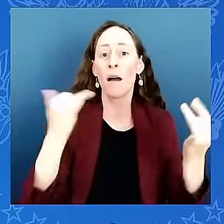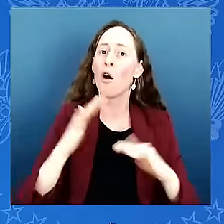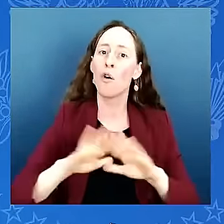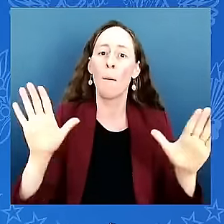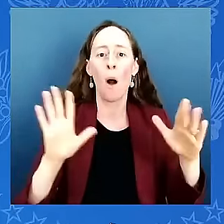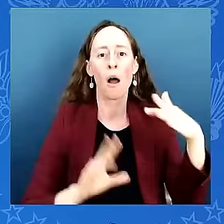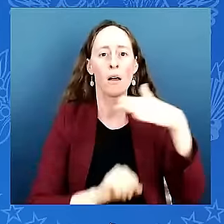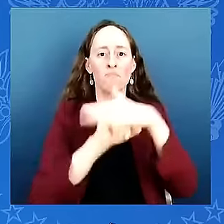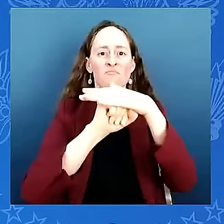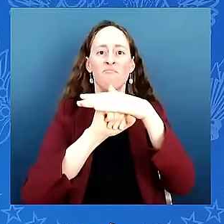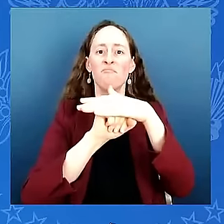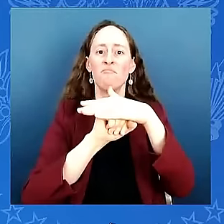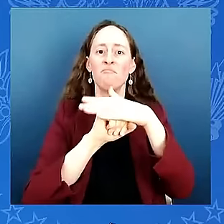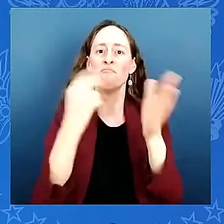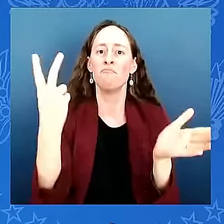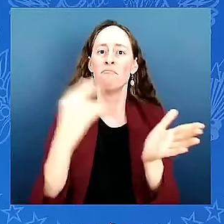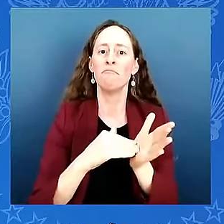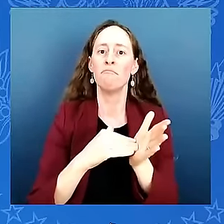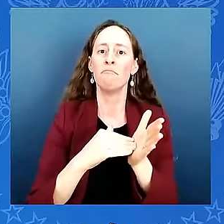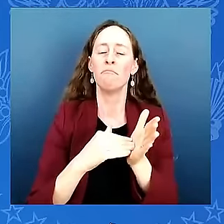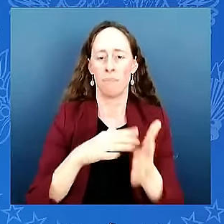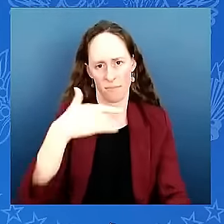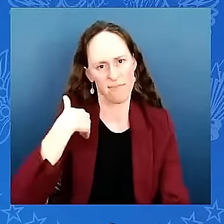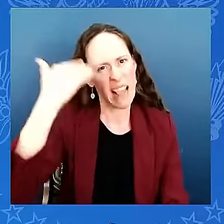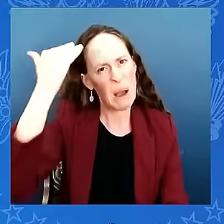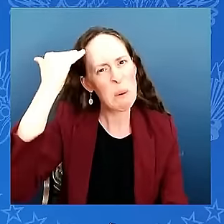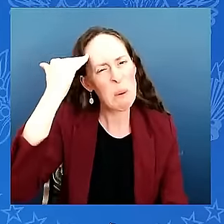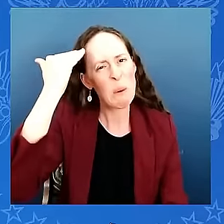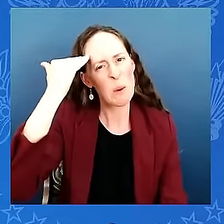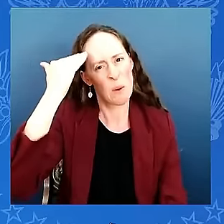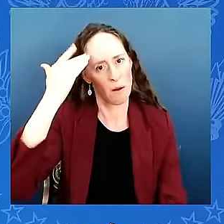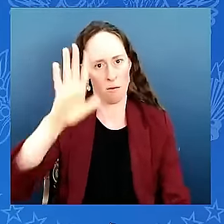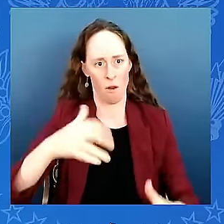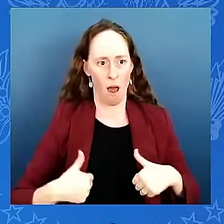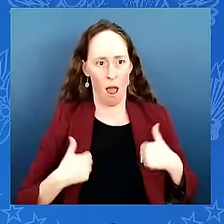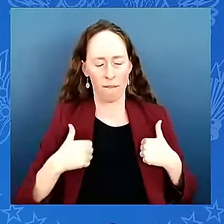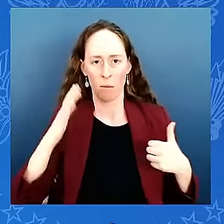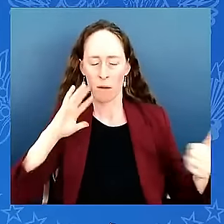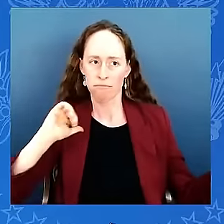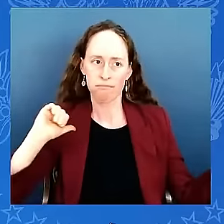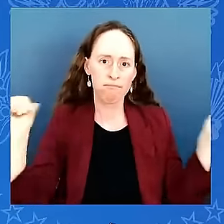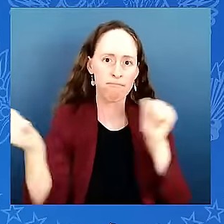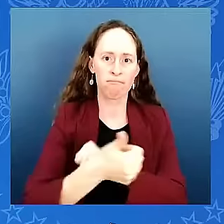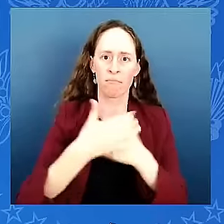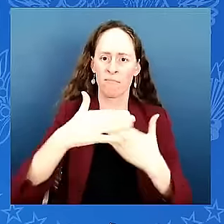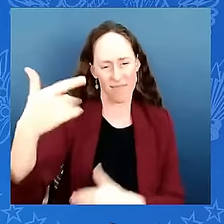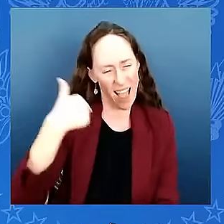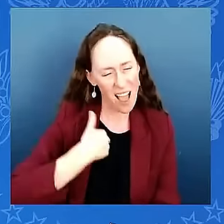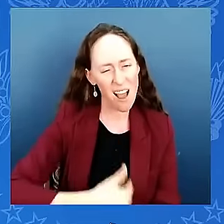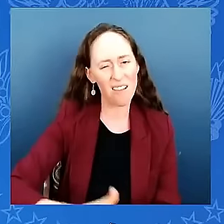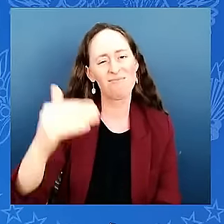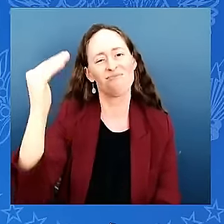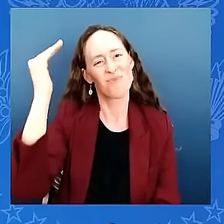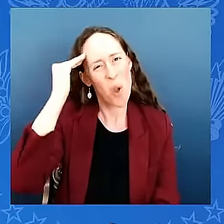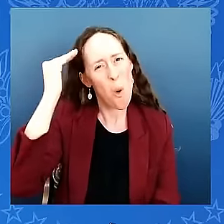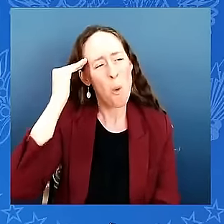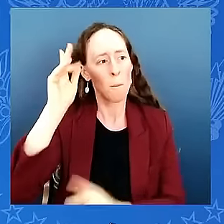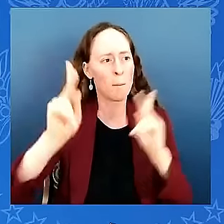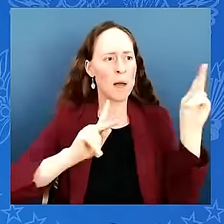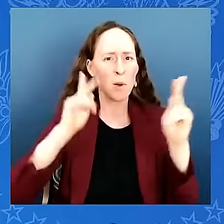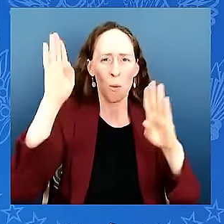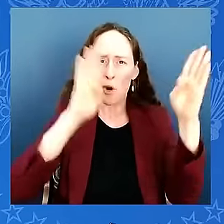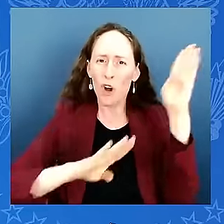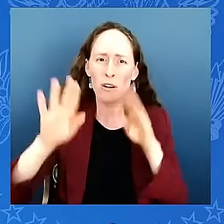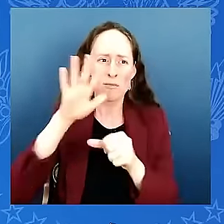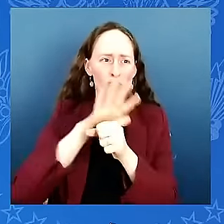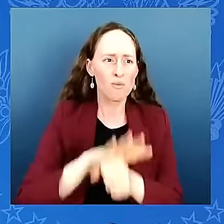changer you know the mental impact of having to figure if i don't take these drugs my life is literally